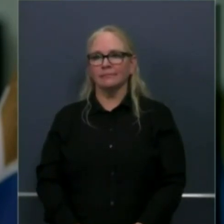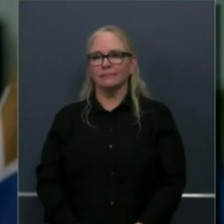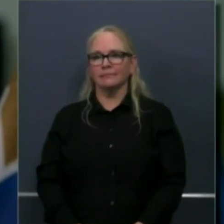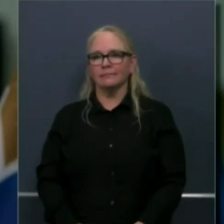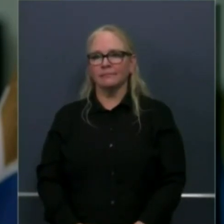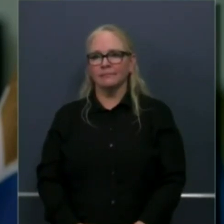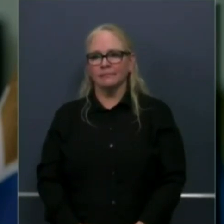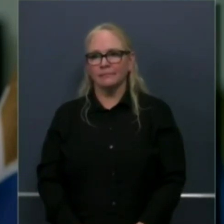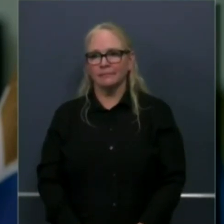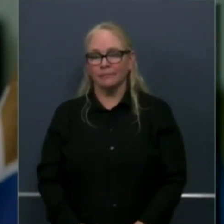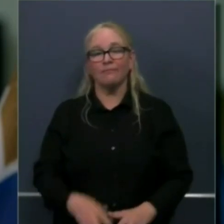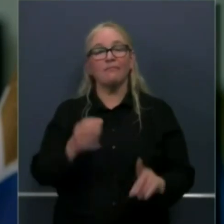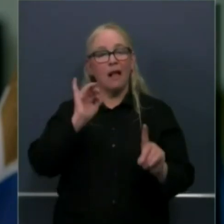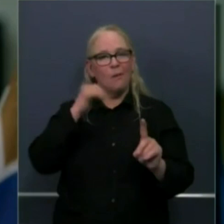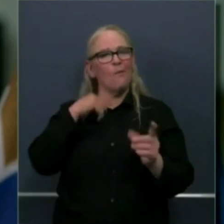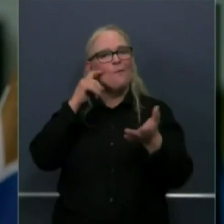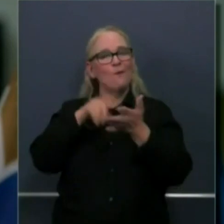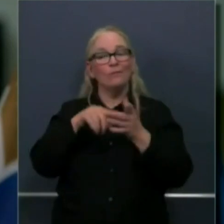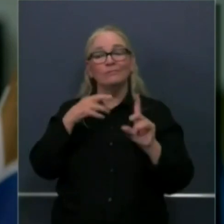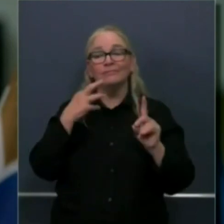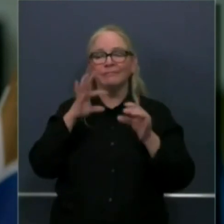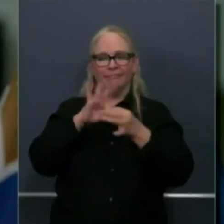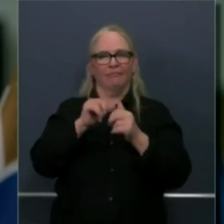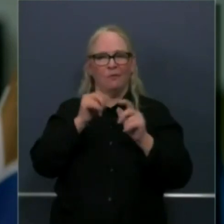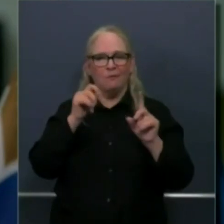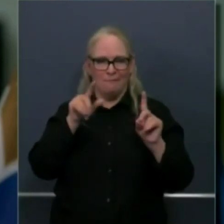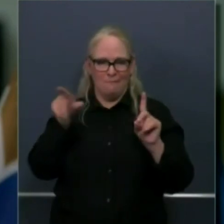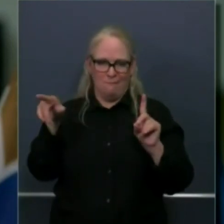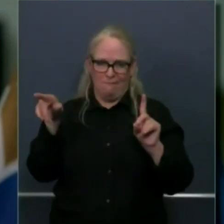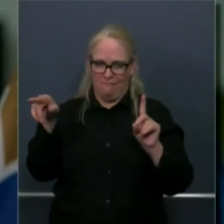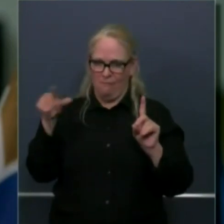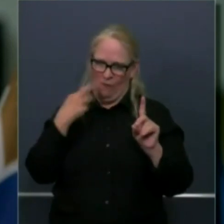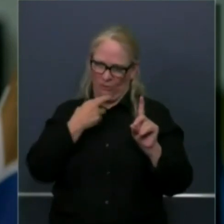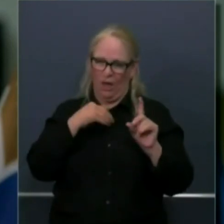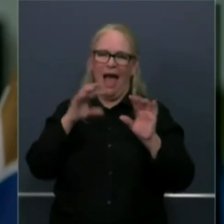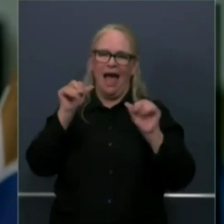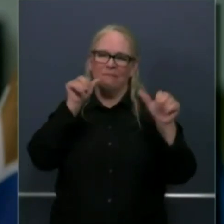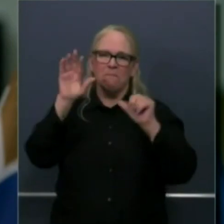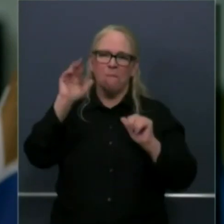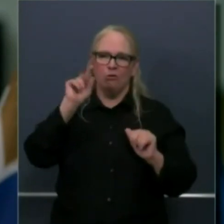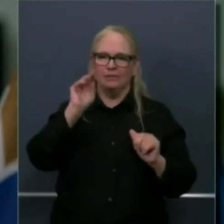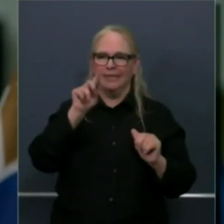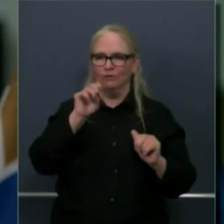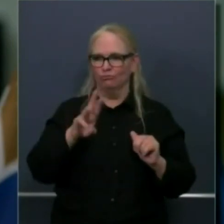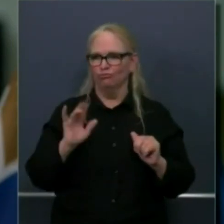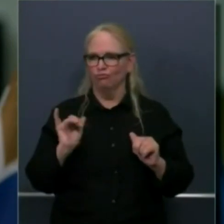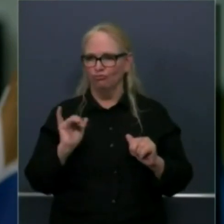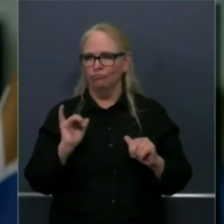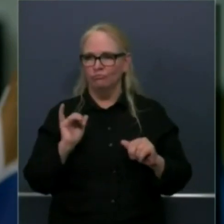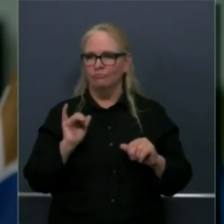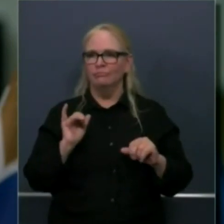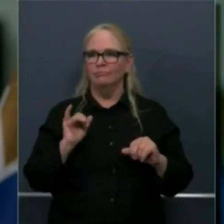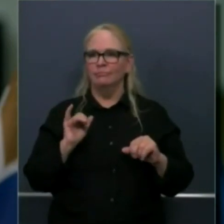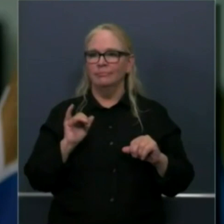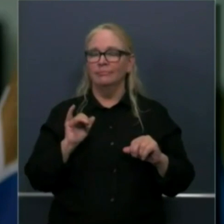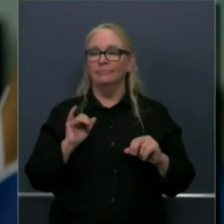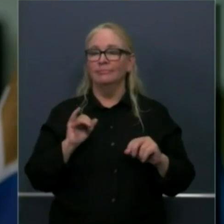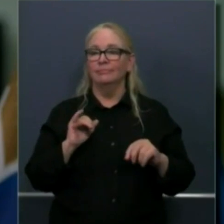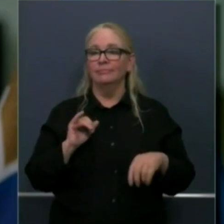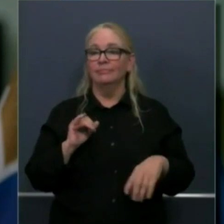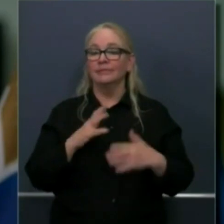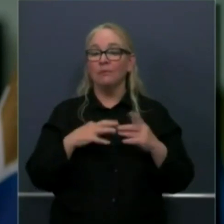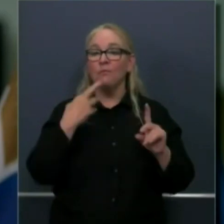are bars. There are restaurants that are full service restaurants that are much more